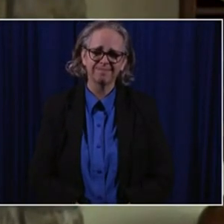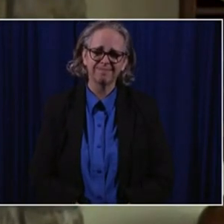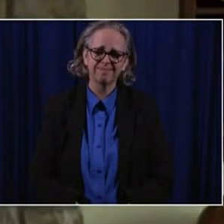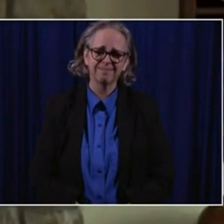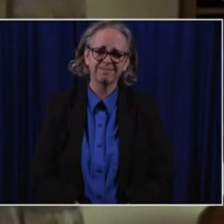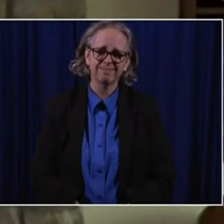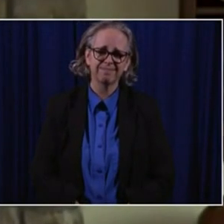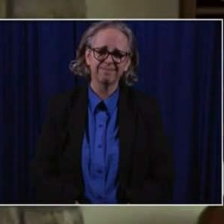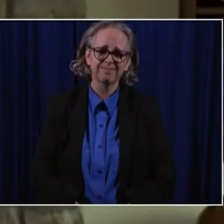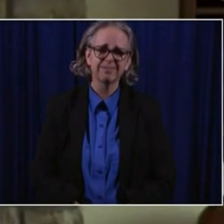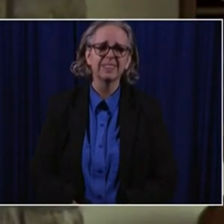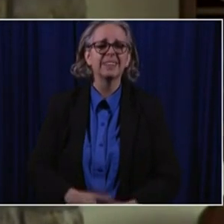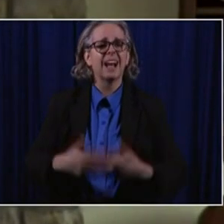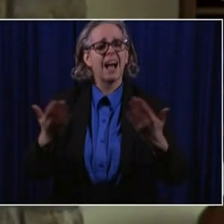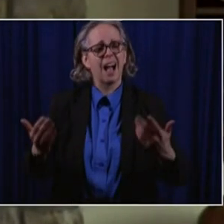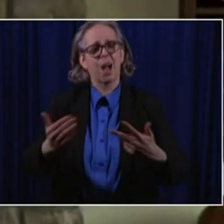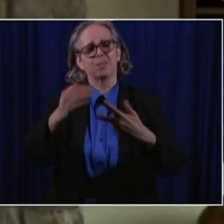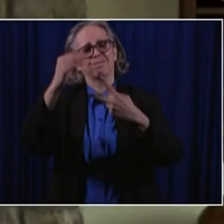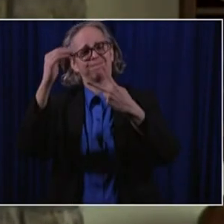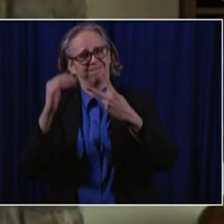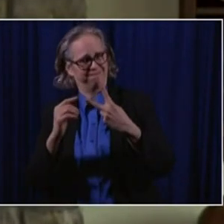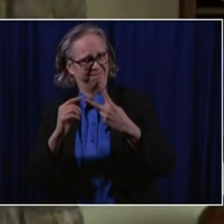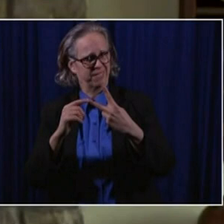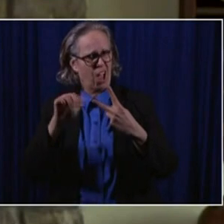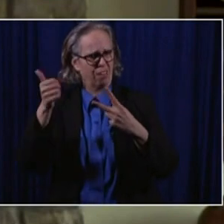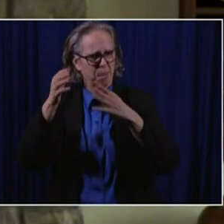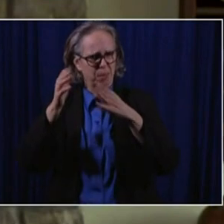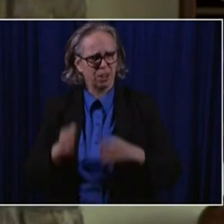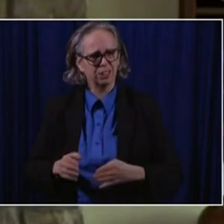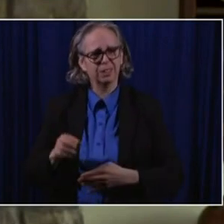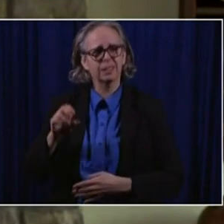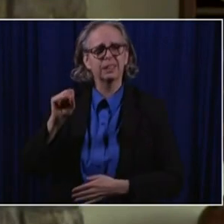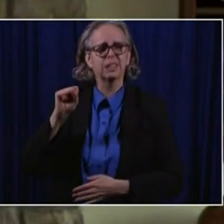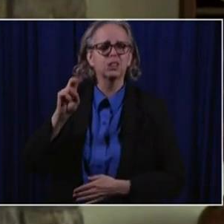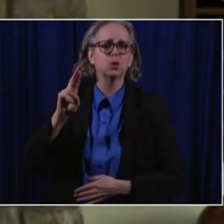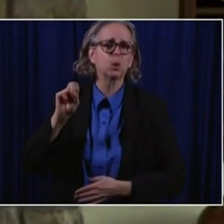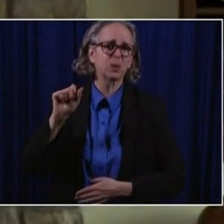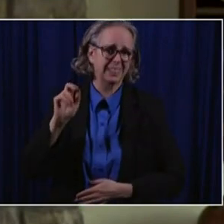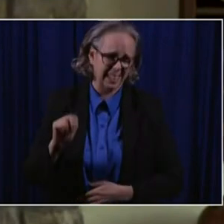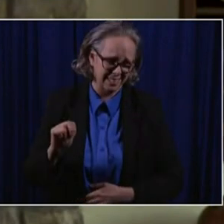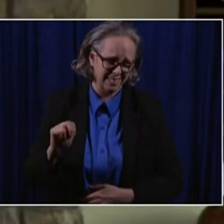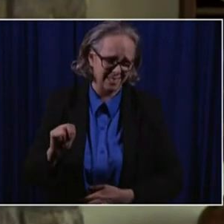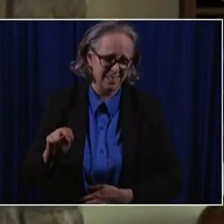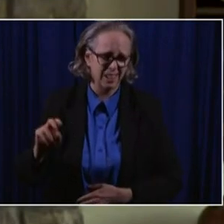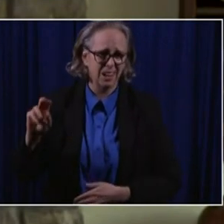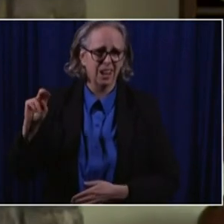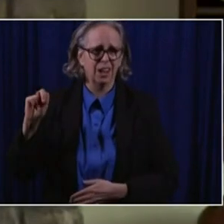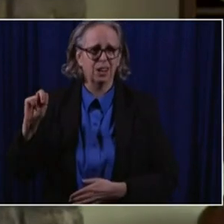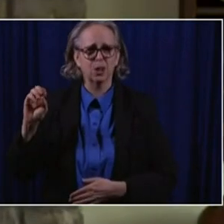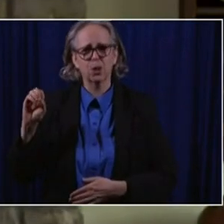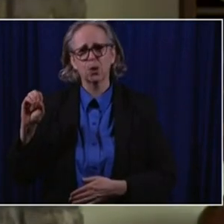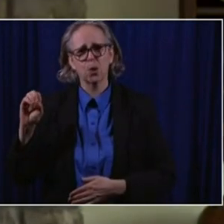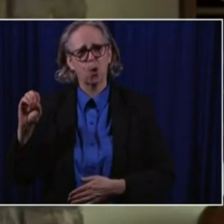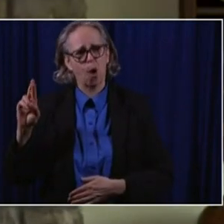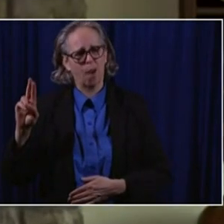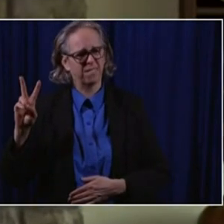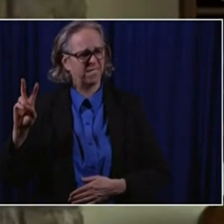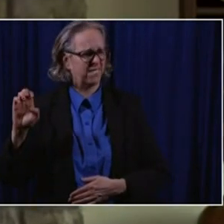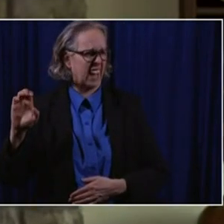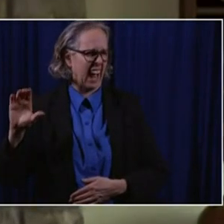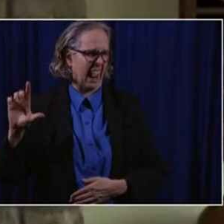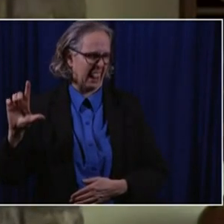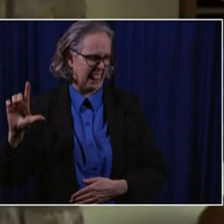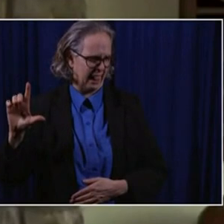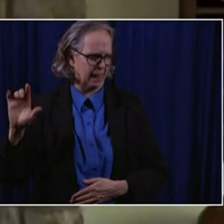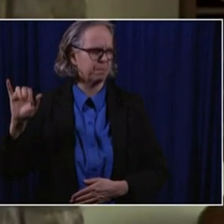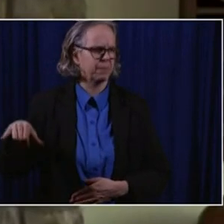Let me, uh, move now. We'll talk with Susan, uh, Norvell from Middletown. Uh, she's going to talk a little bit about